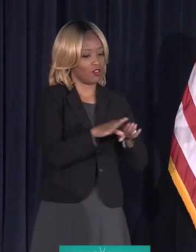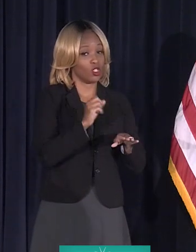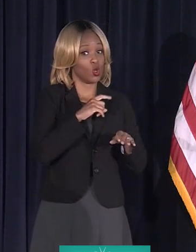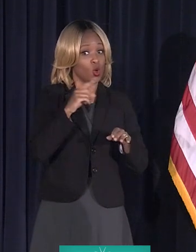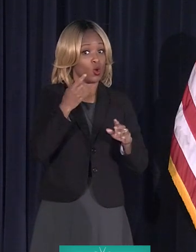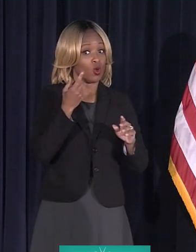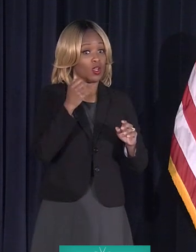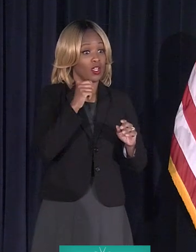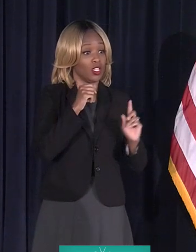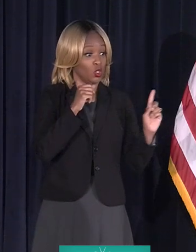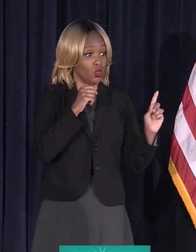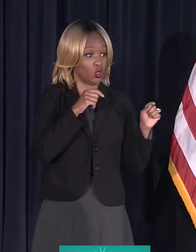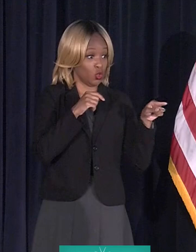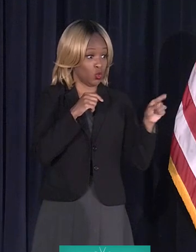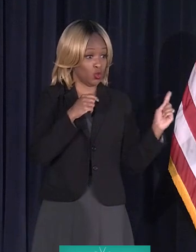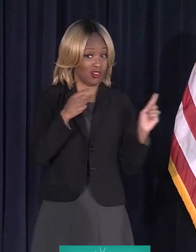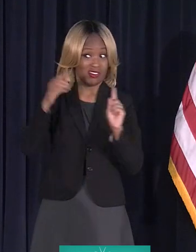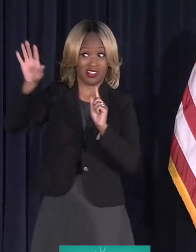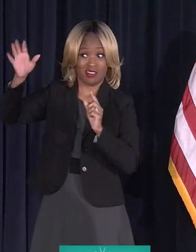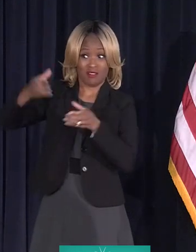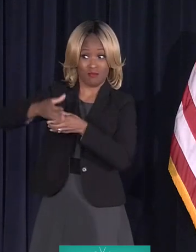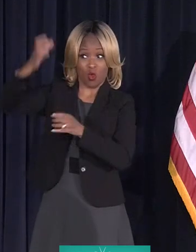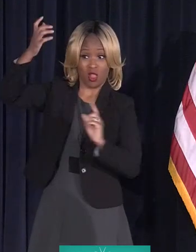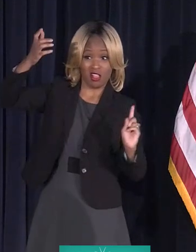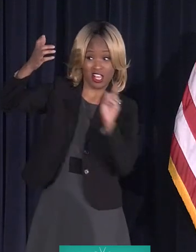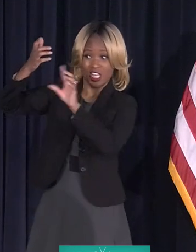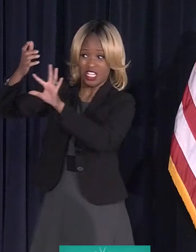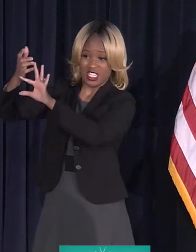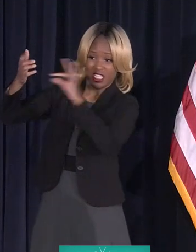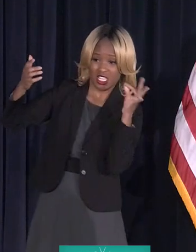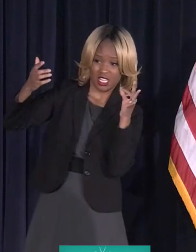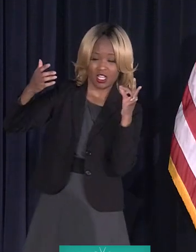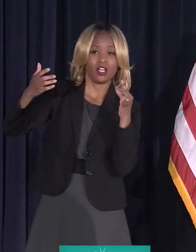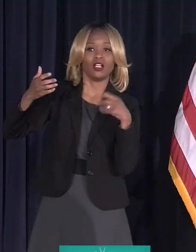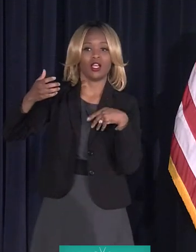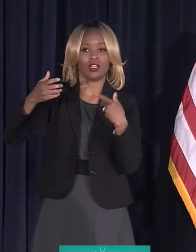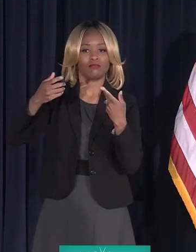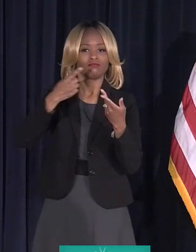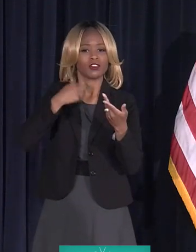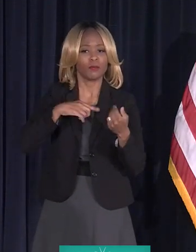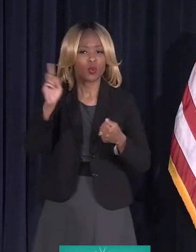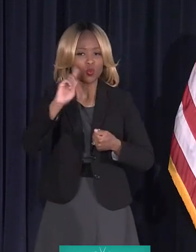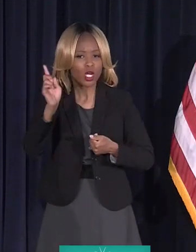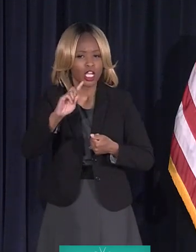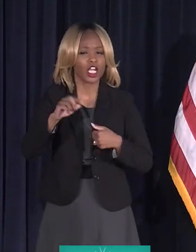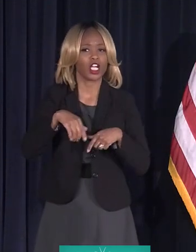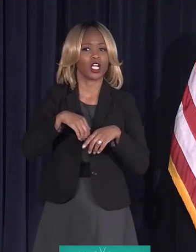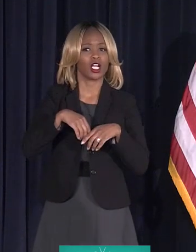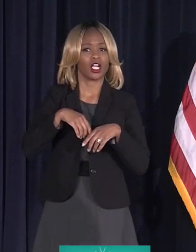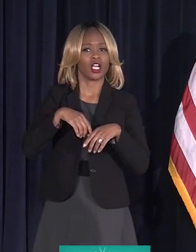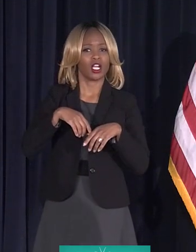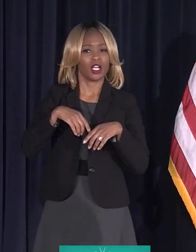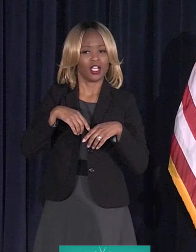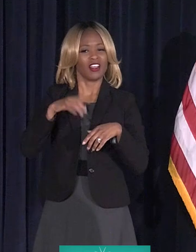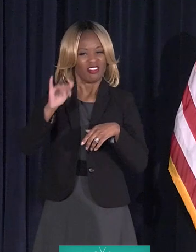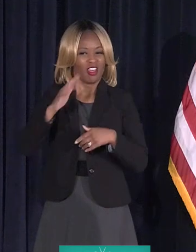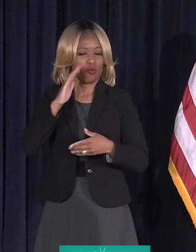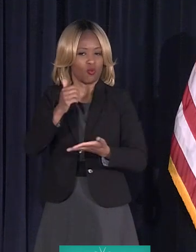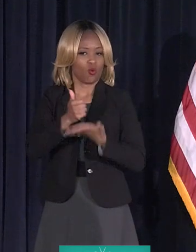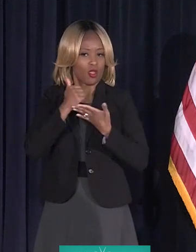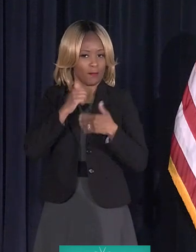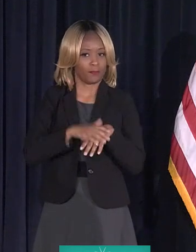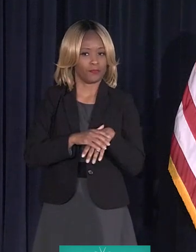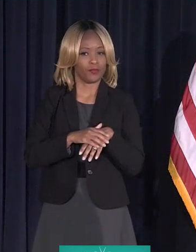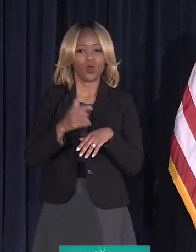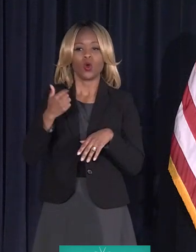down, if you can supply that information, the signs, where you took them down, that will assist. What we do is we try